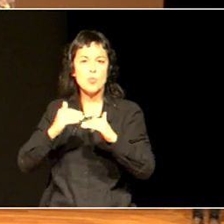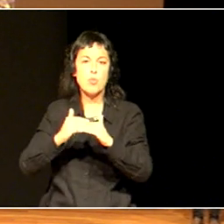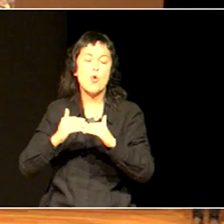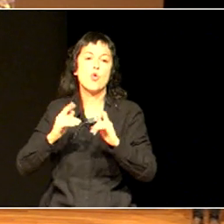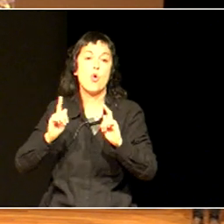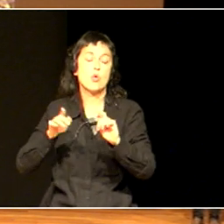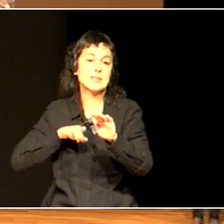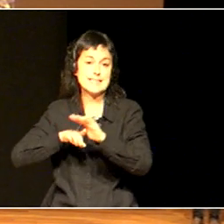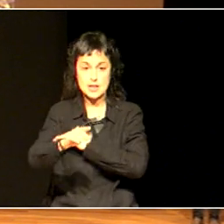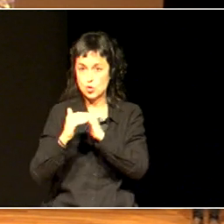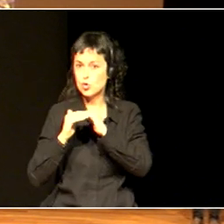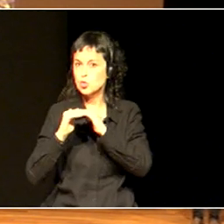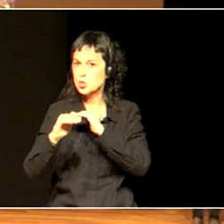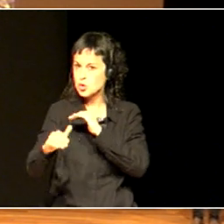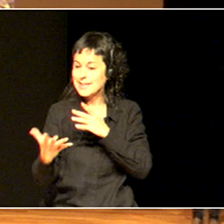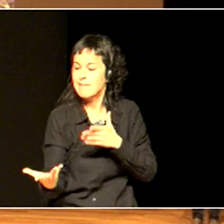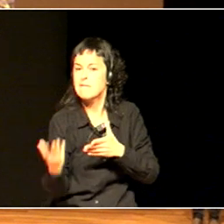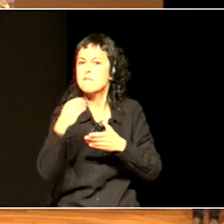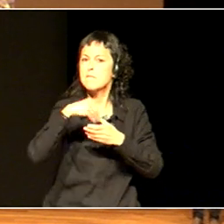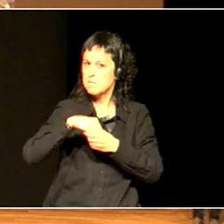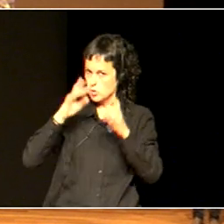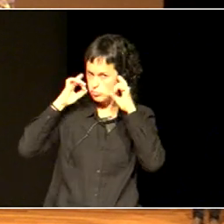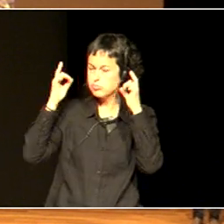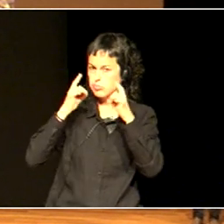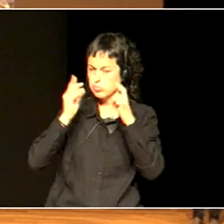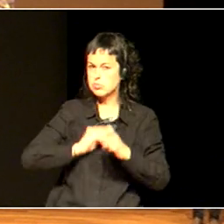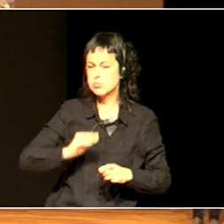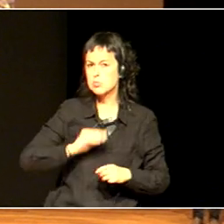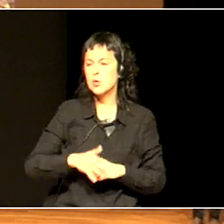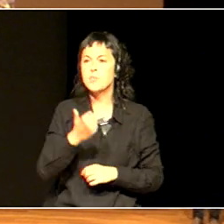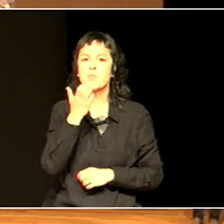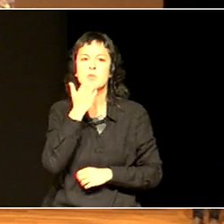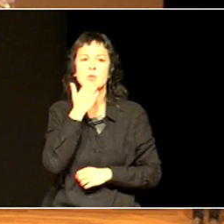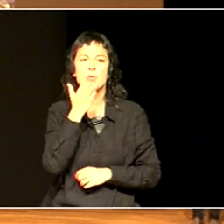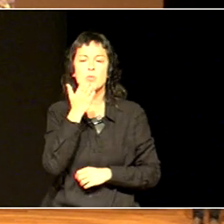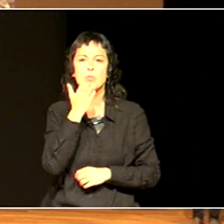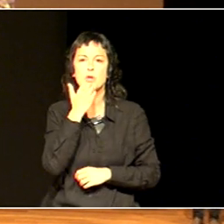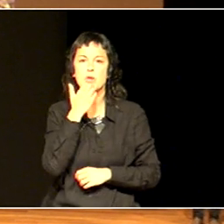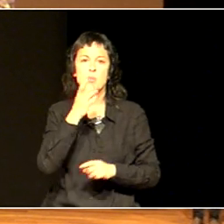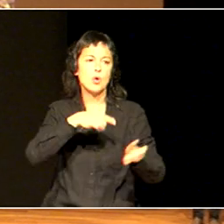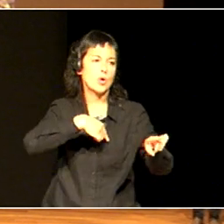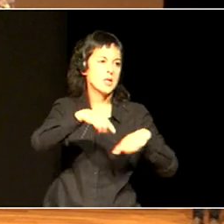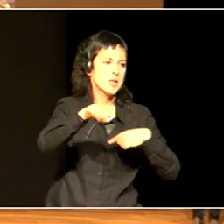consultation on public transport. And support for carers of the young and the elderly,